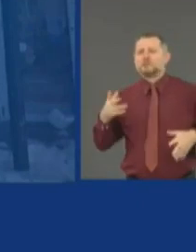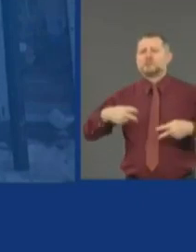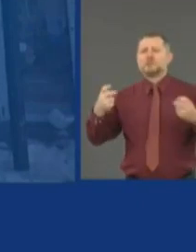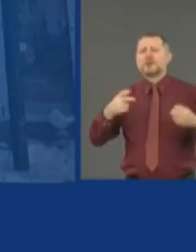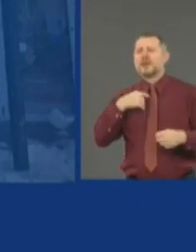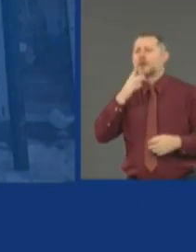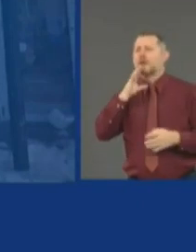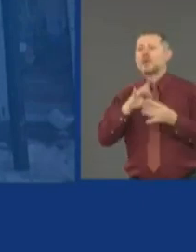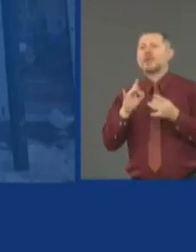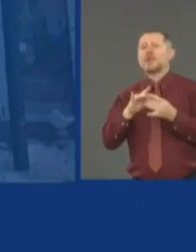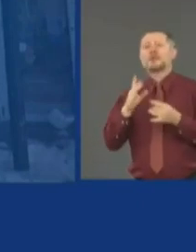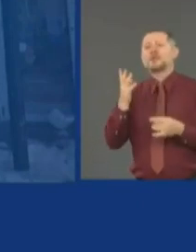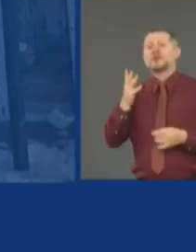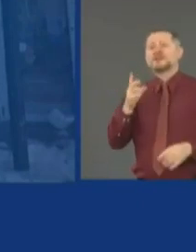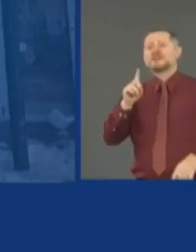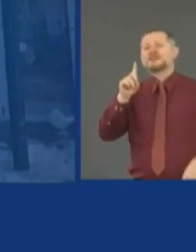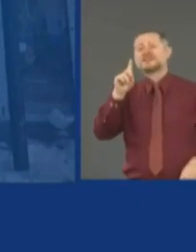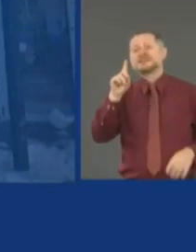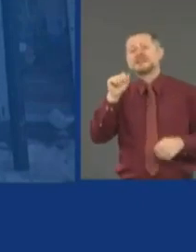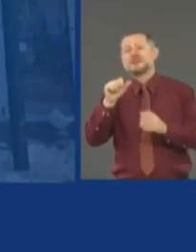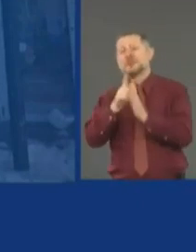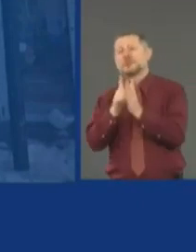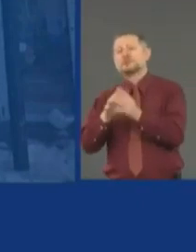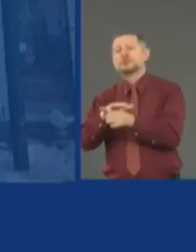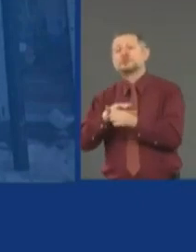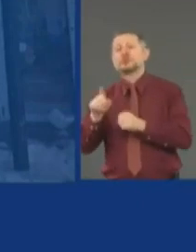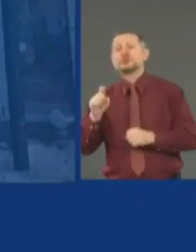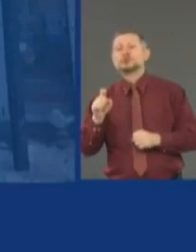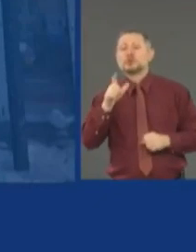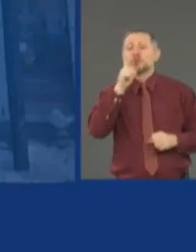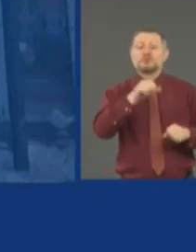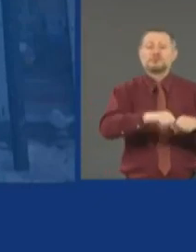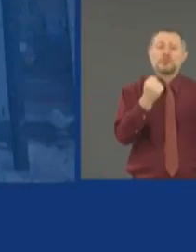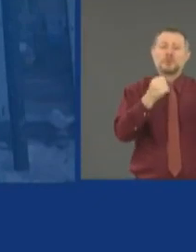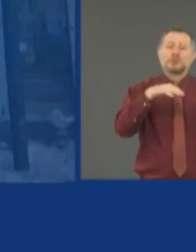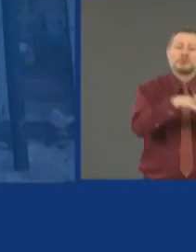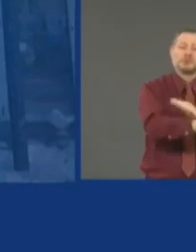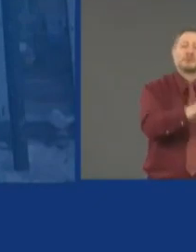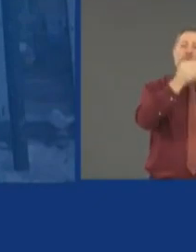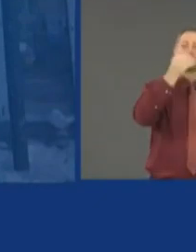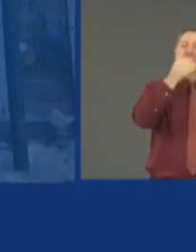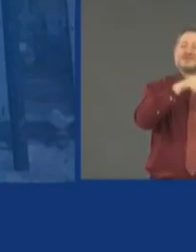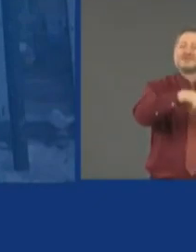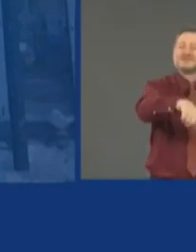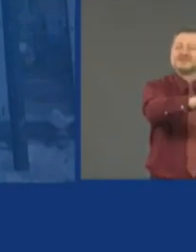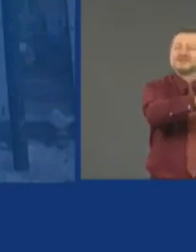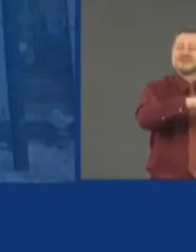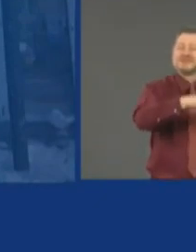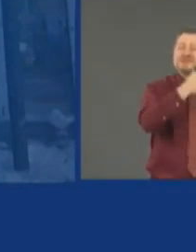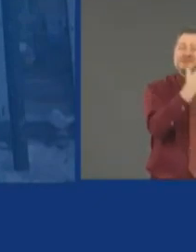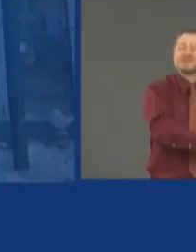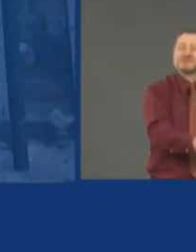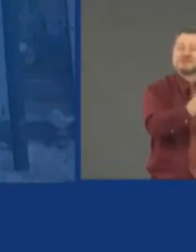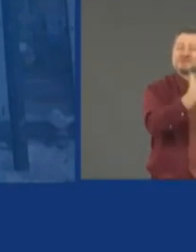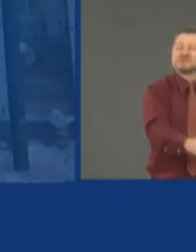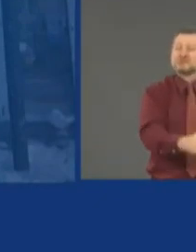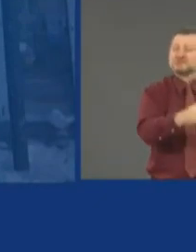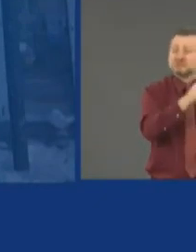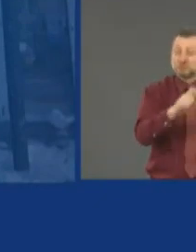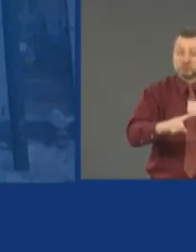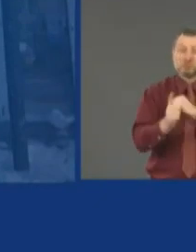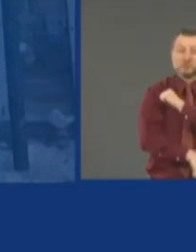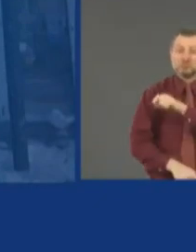they should take these looters and punish them for what they did. Many of the businesses they looted